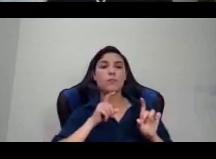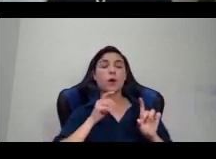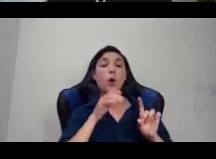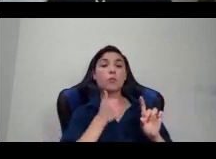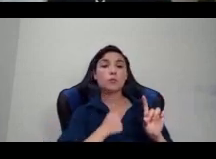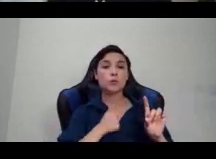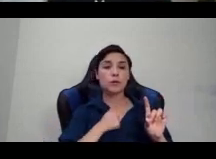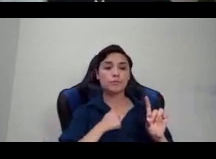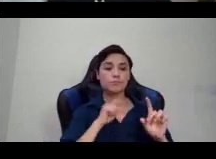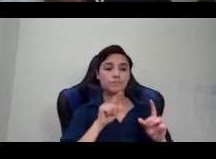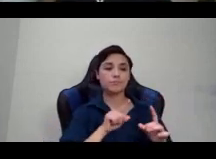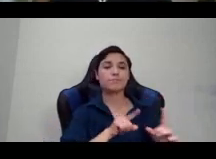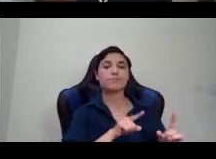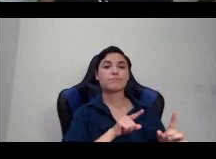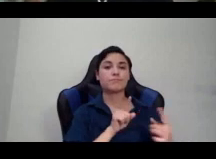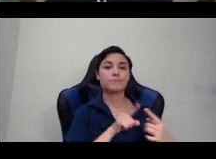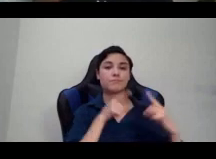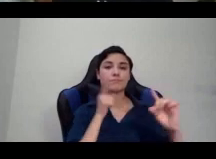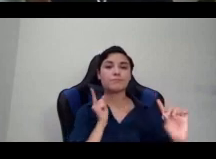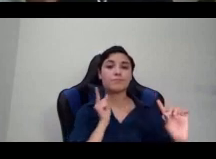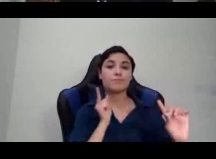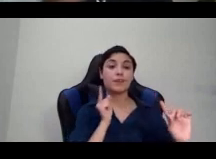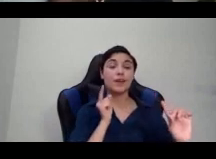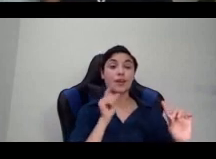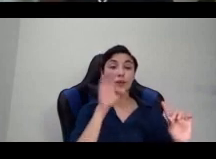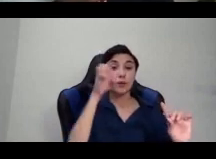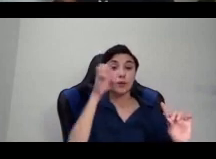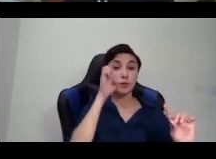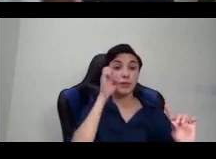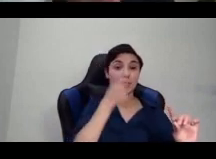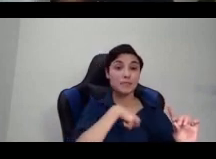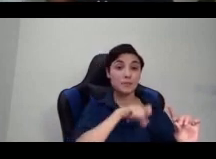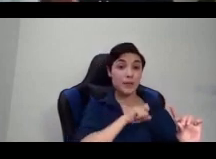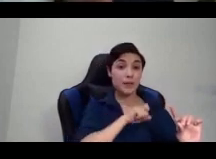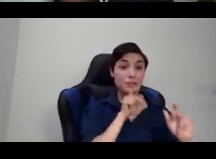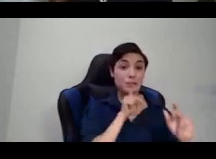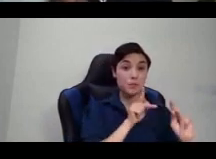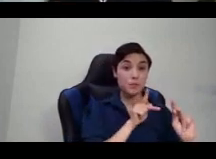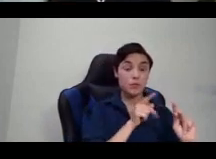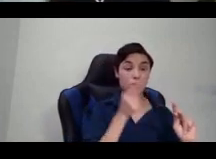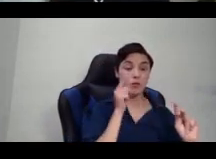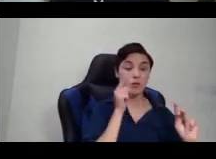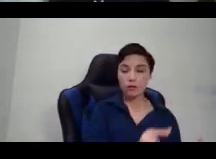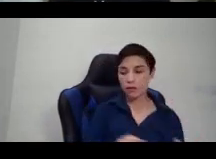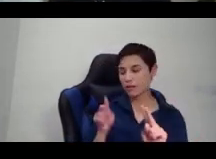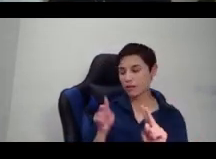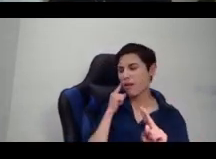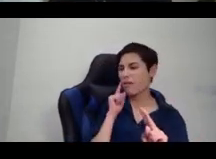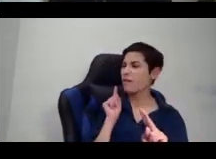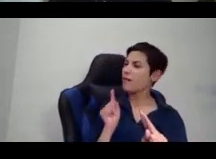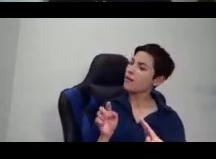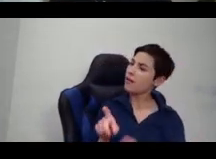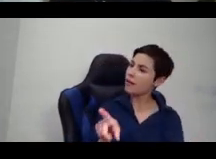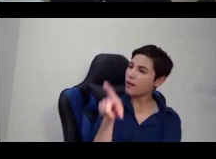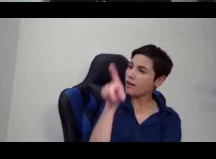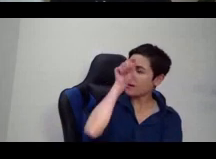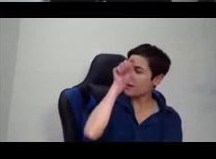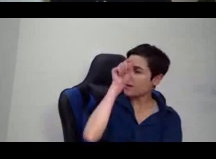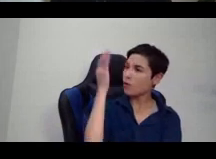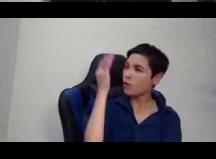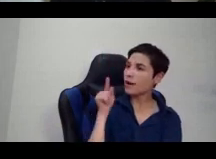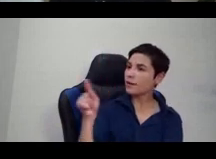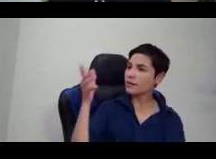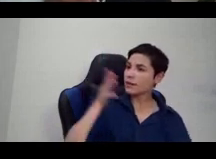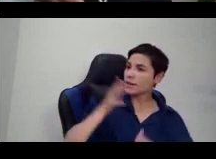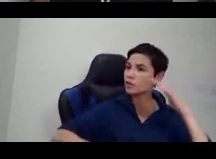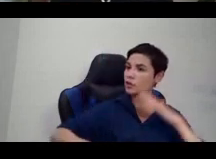like basically a man in a dress, you know, the phrase that comes again, a man in a dress, a man in a dress. And, and what's interesting is that the